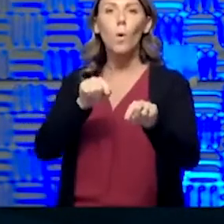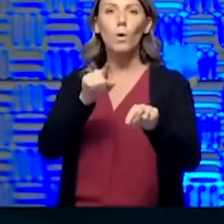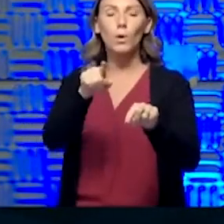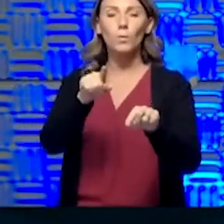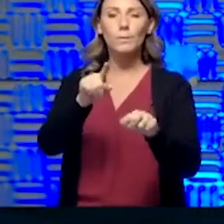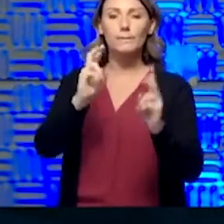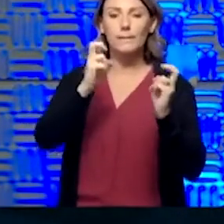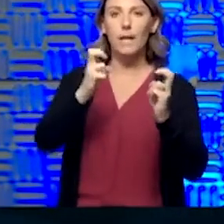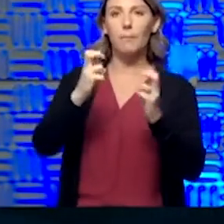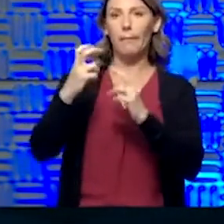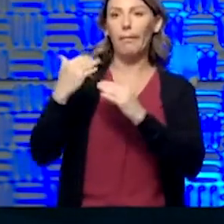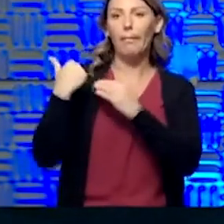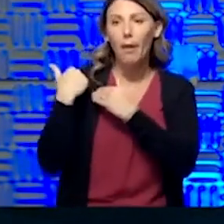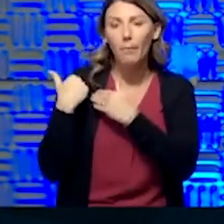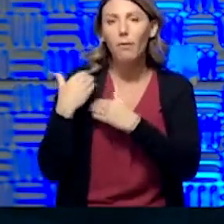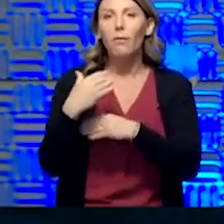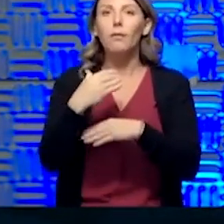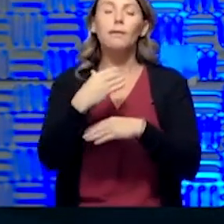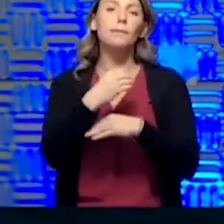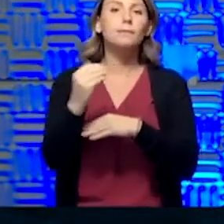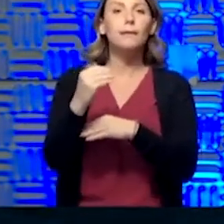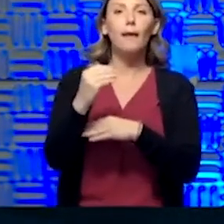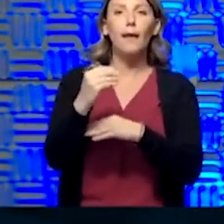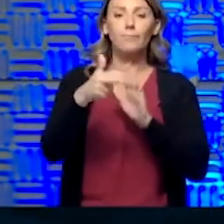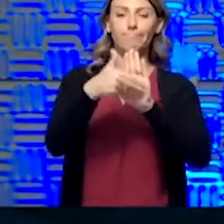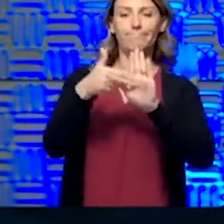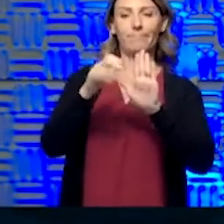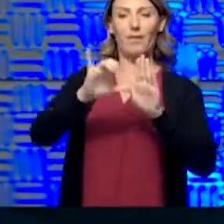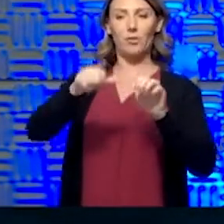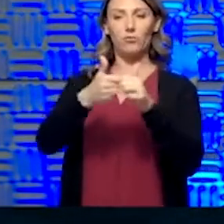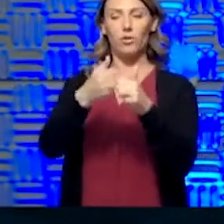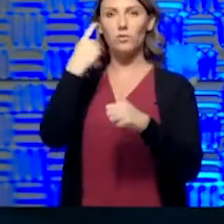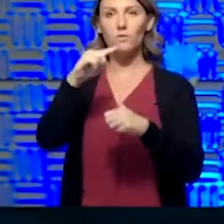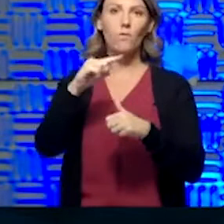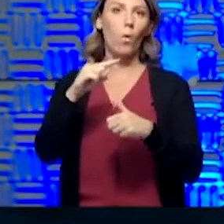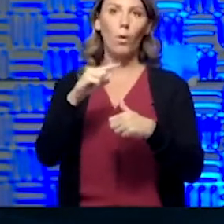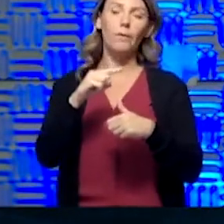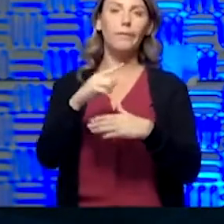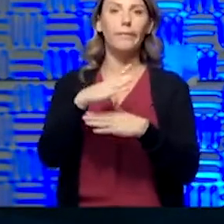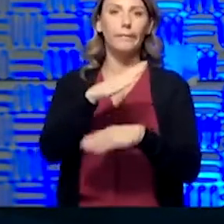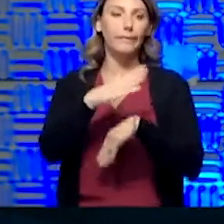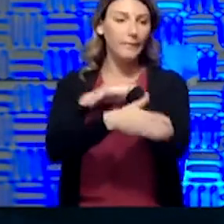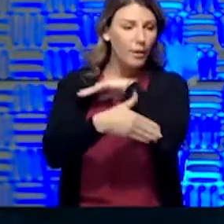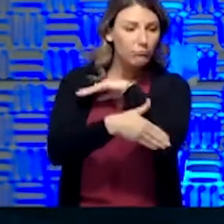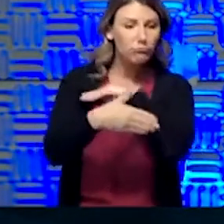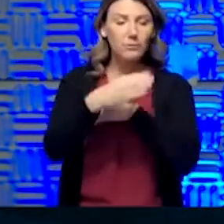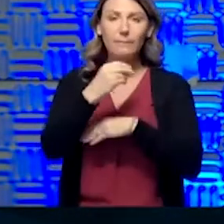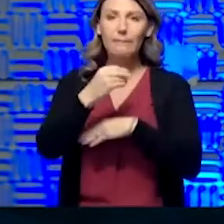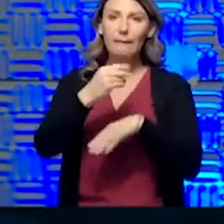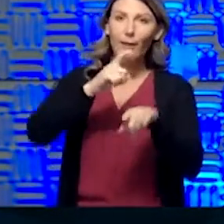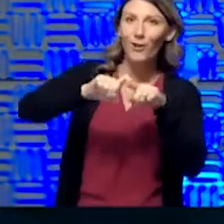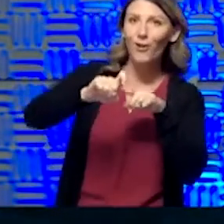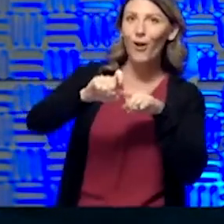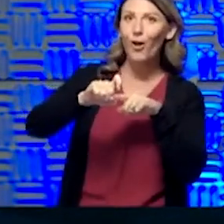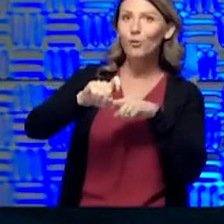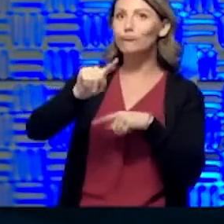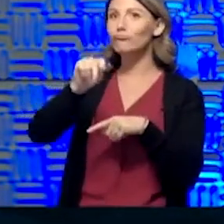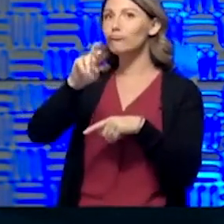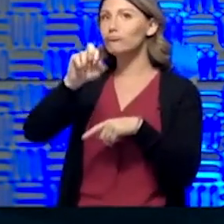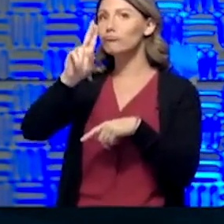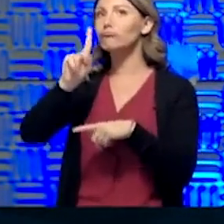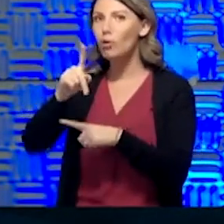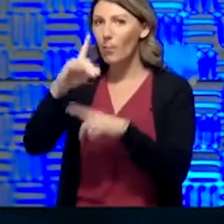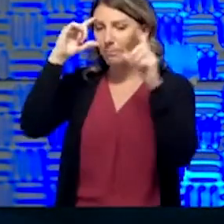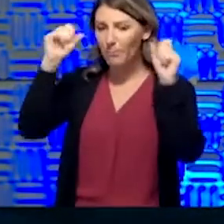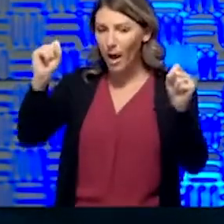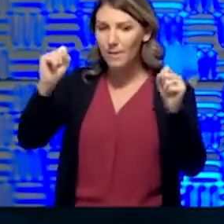issues and highlighting this challenge to the country. In fact, I had called President Trump and asked him to return a call to me, which he did to talk about